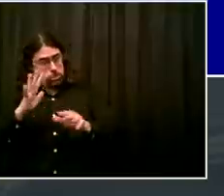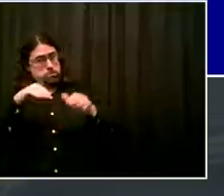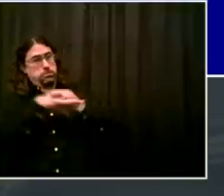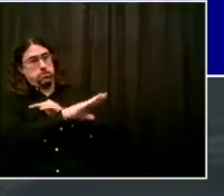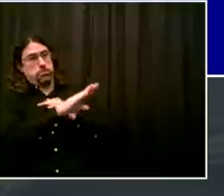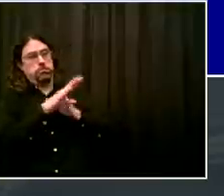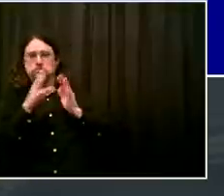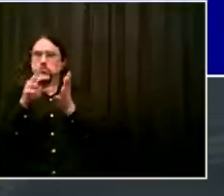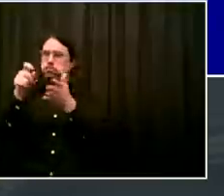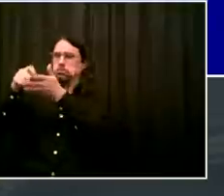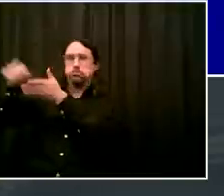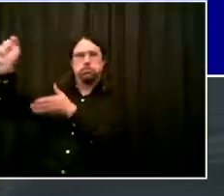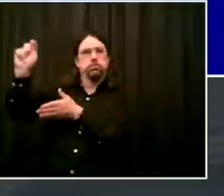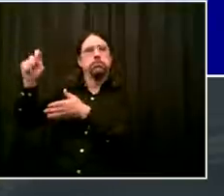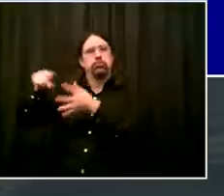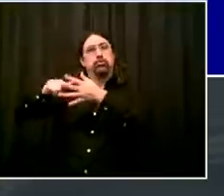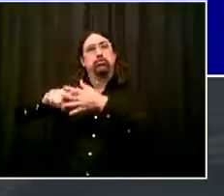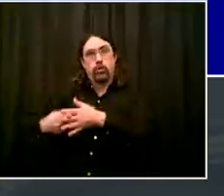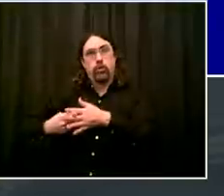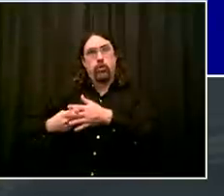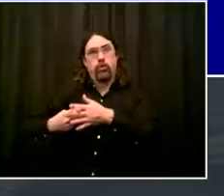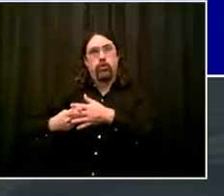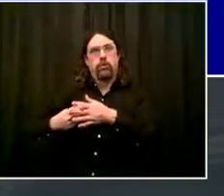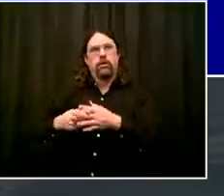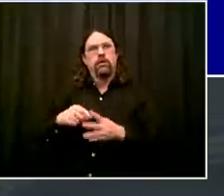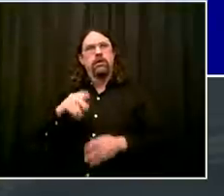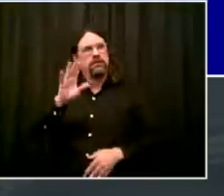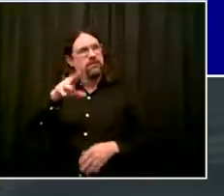give them to keep them healthy and keep them safe.